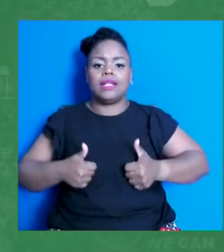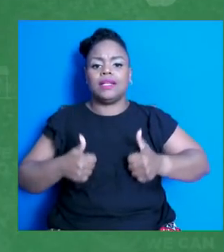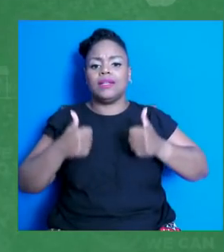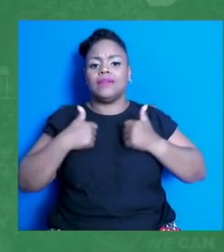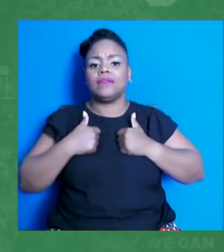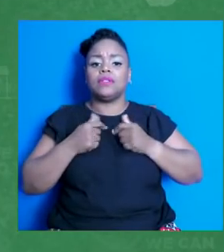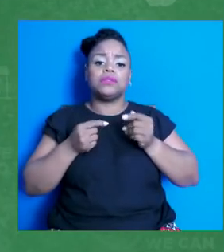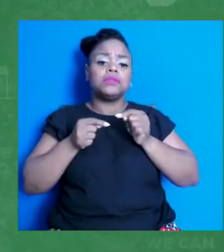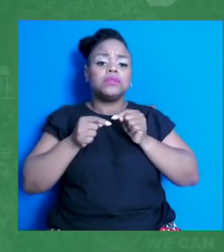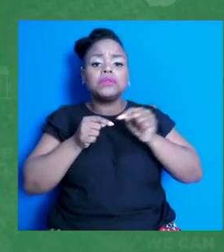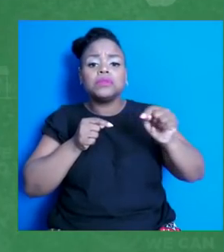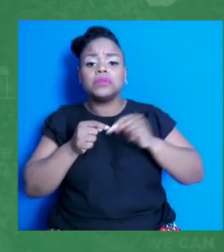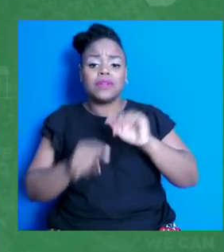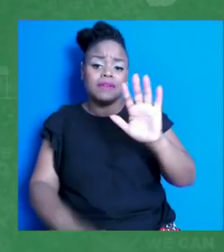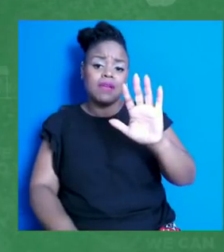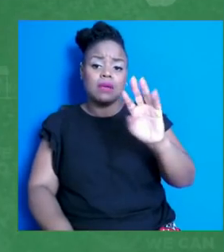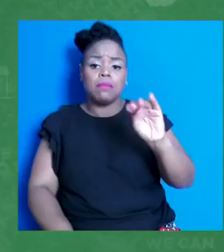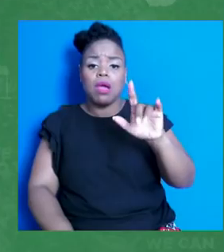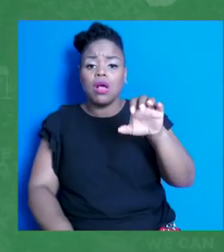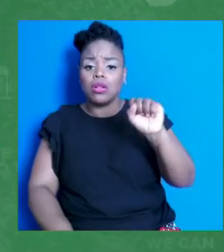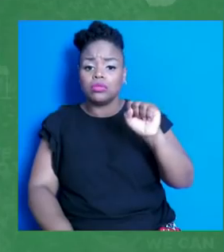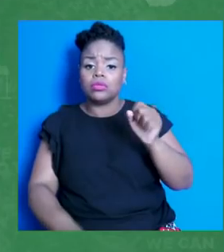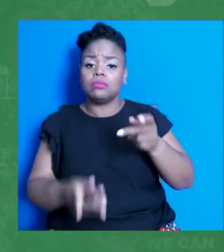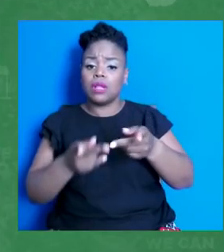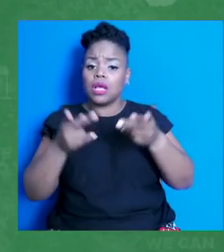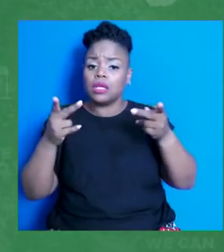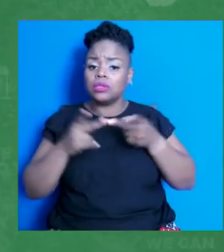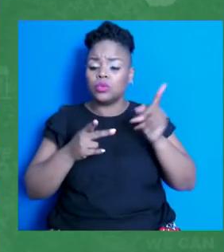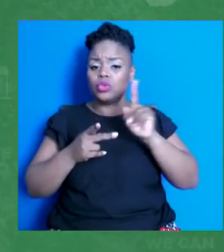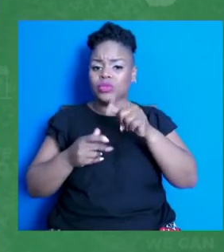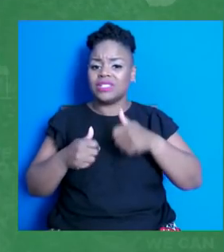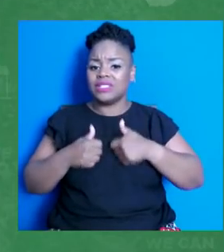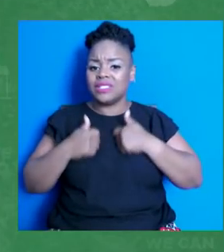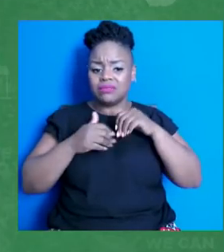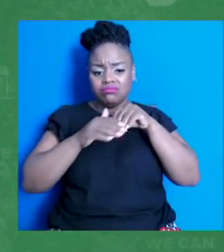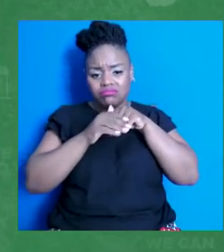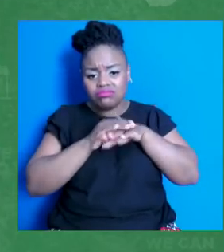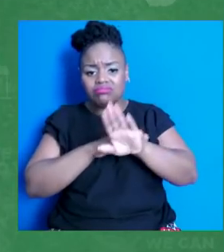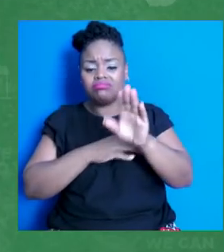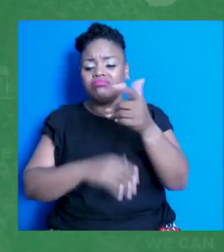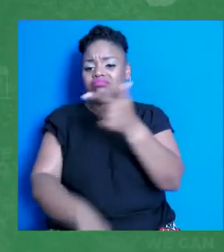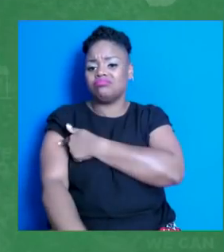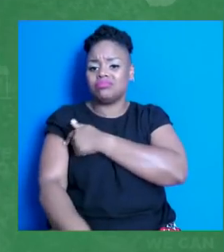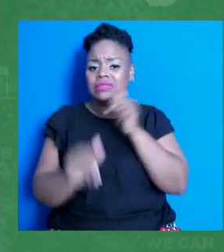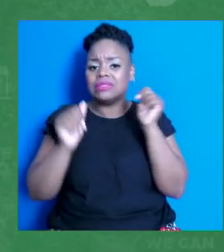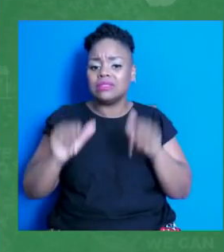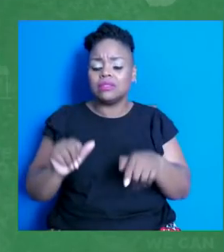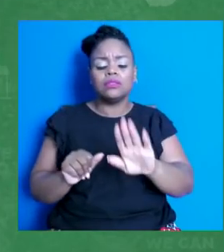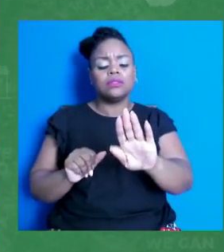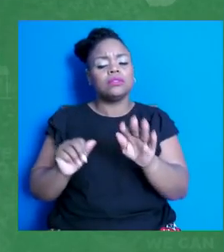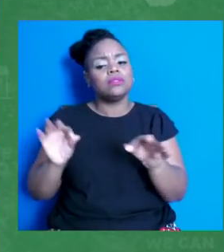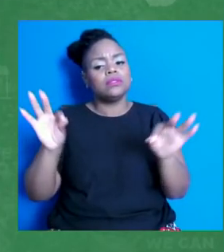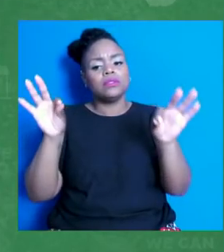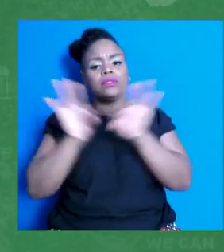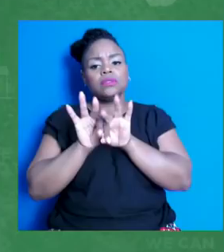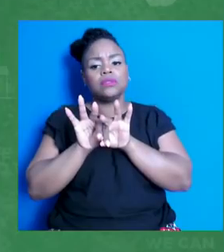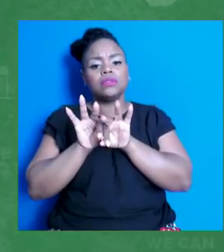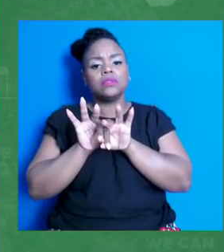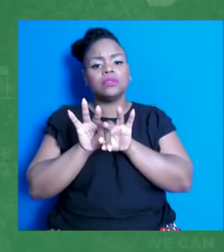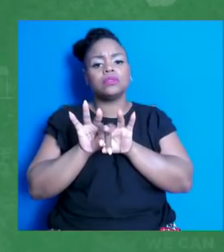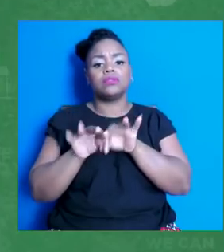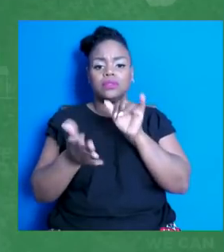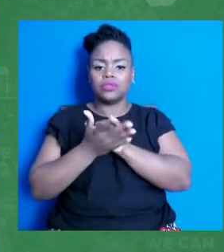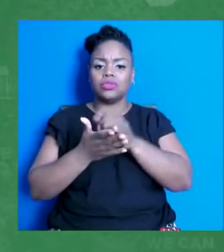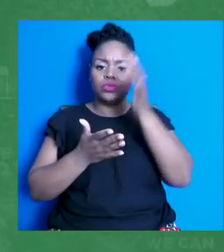place where you can get a vaccine. That's very important. That's why I'm excited to learn about what